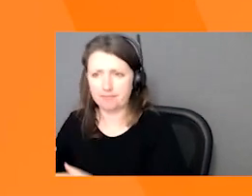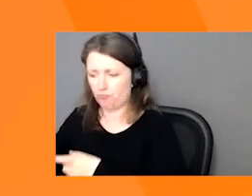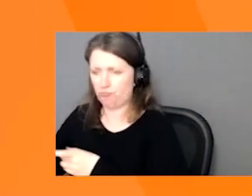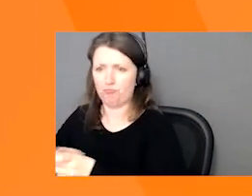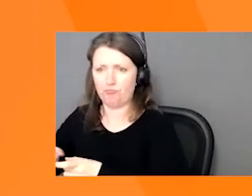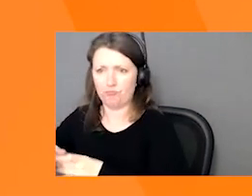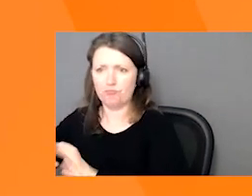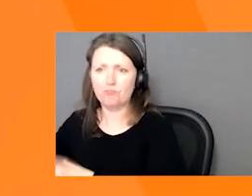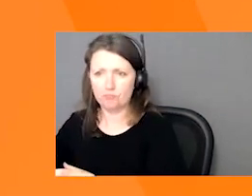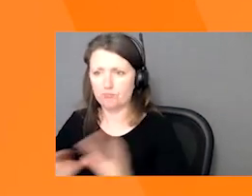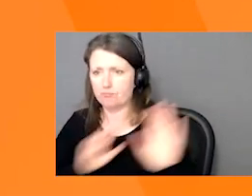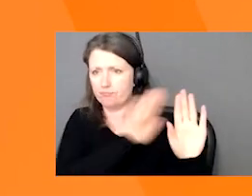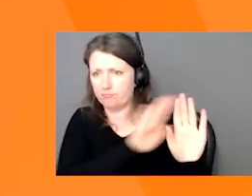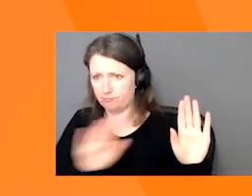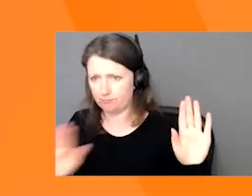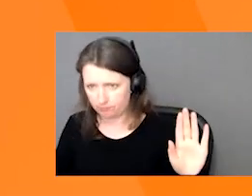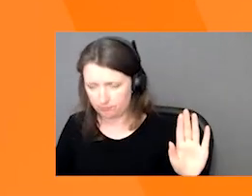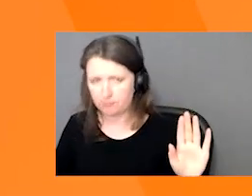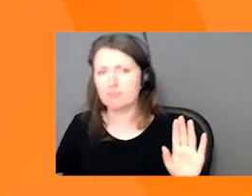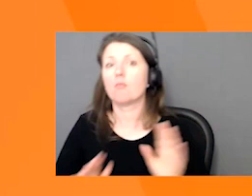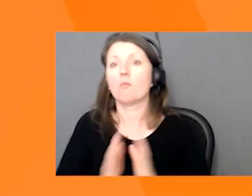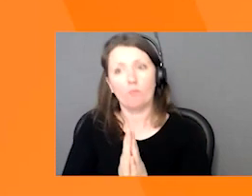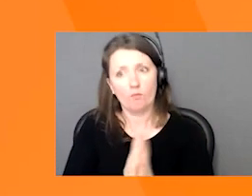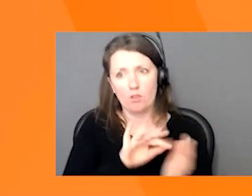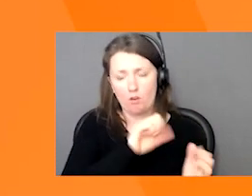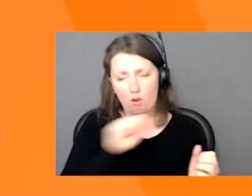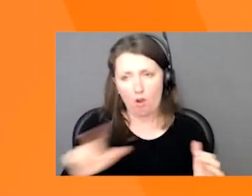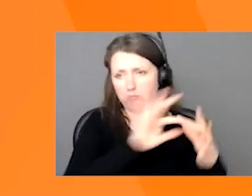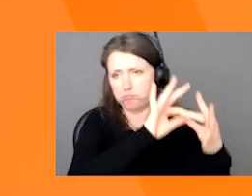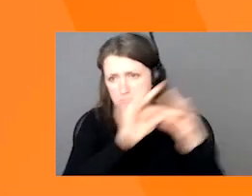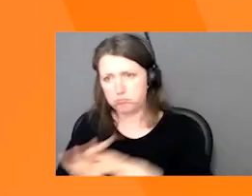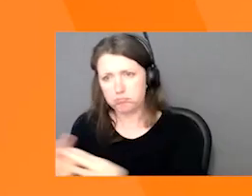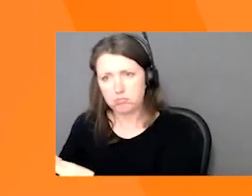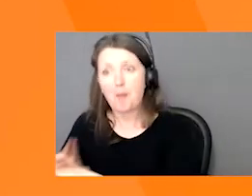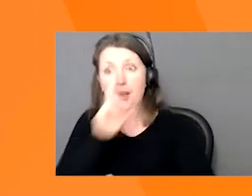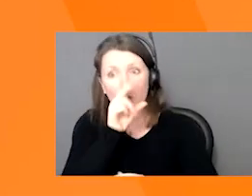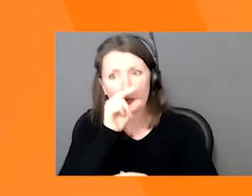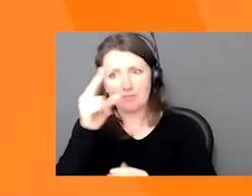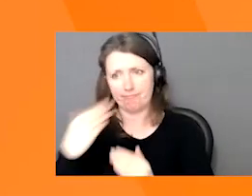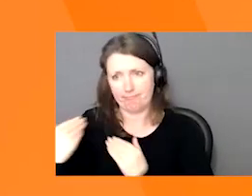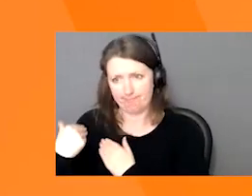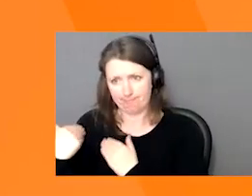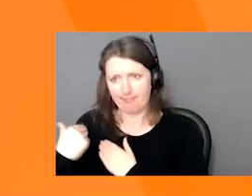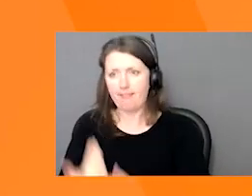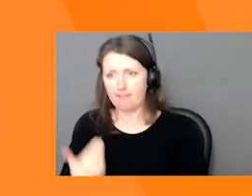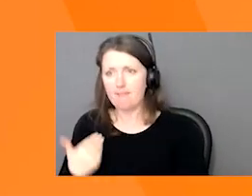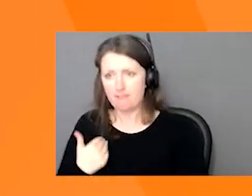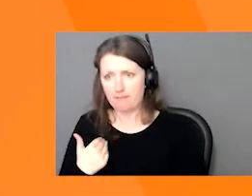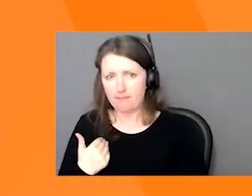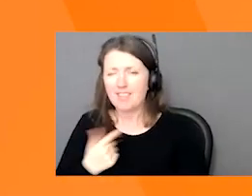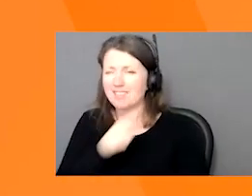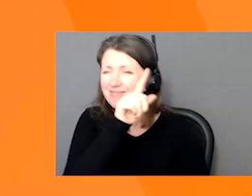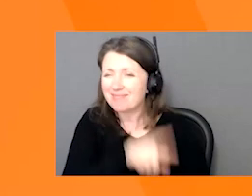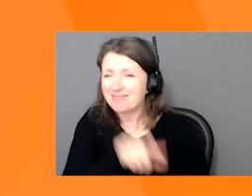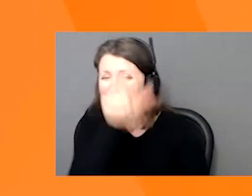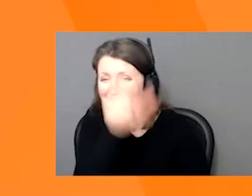Each level of government has a distinct but interconnecting role in protecting businesses. And in the chart, we've just listed some